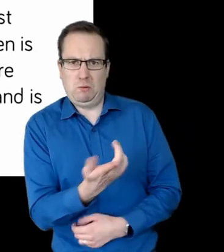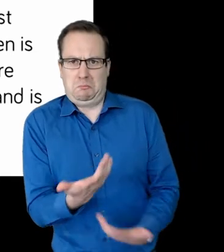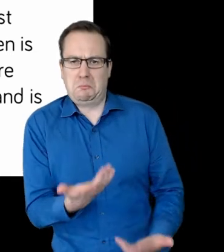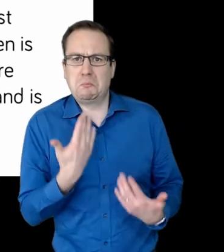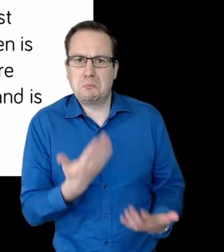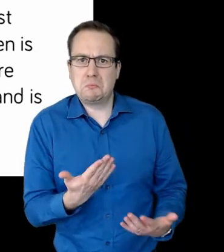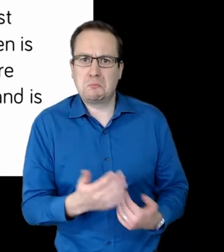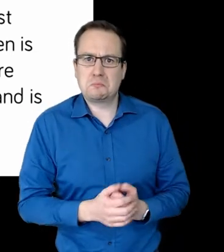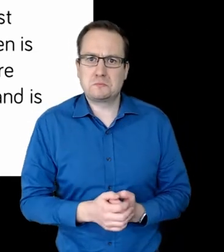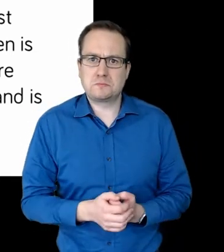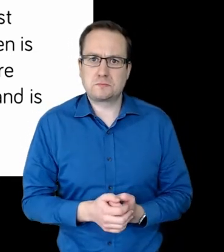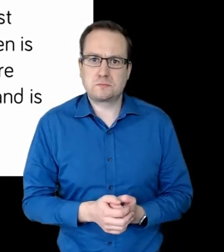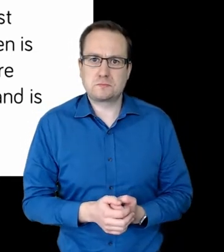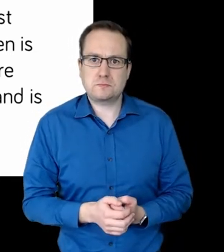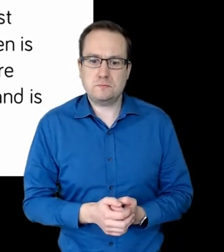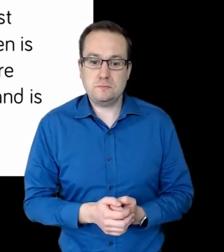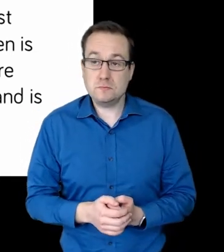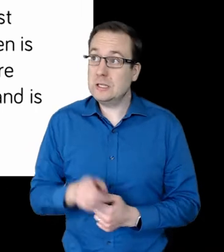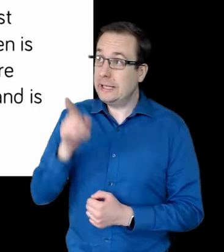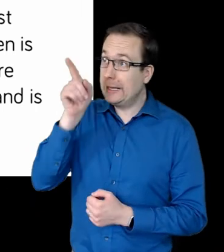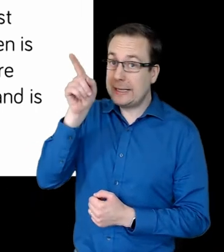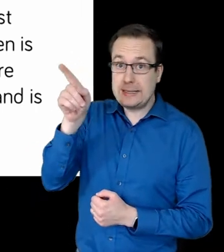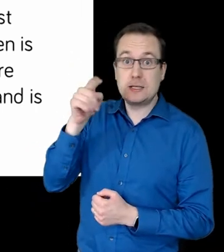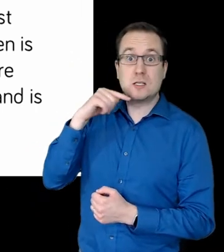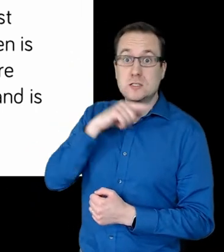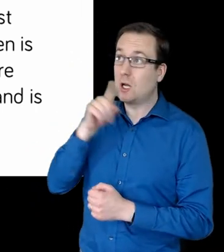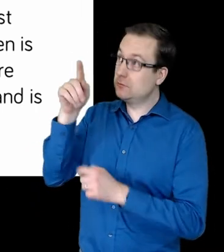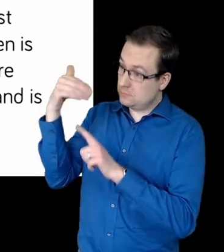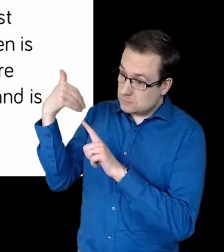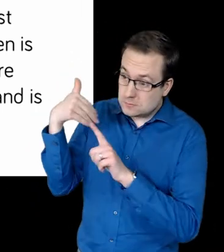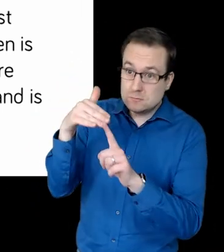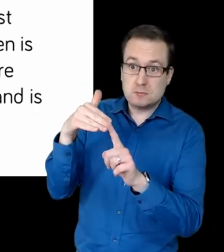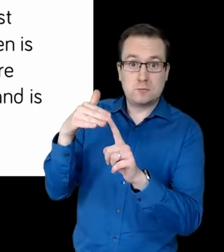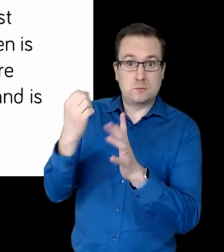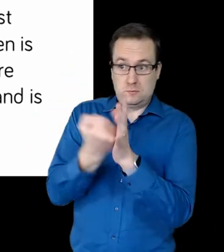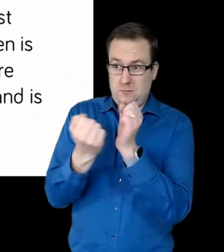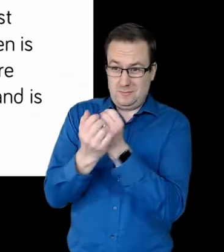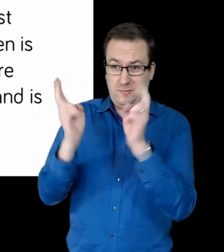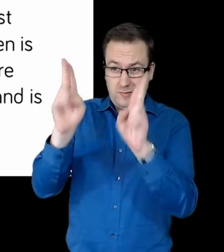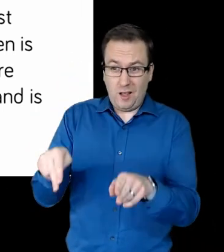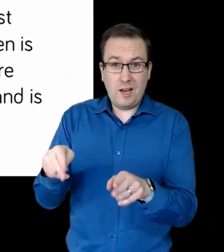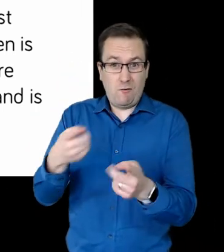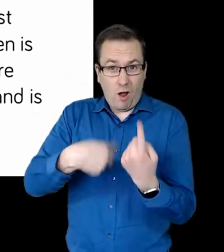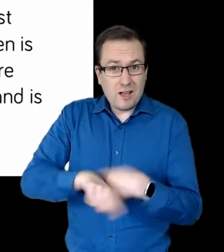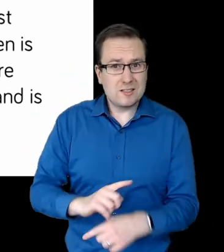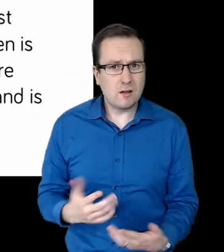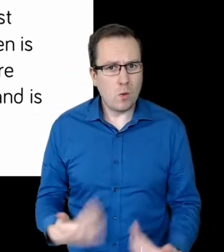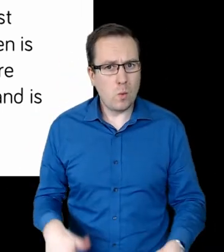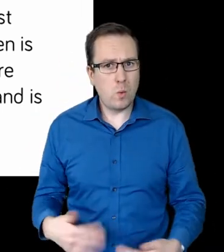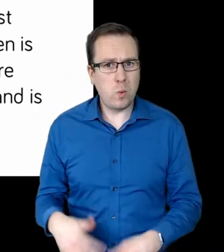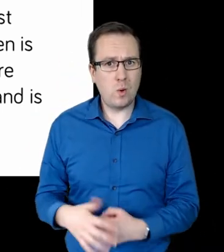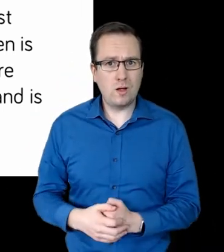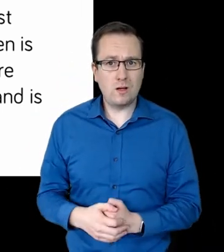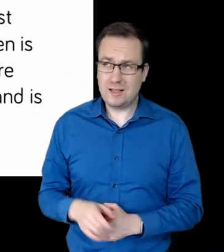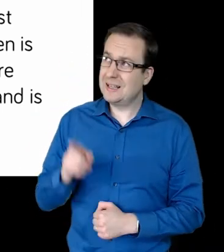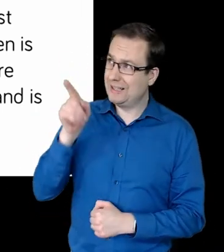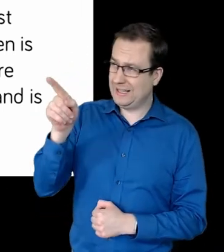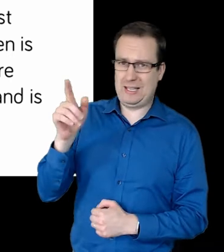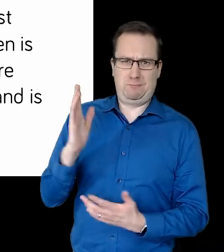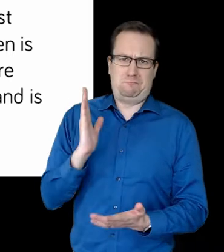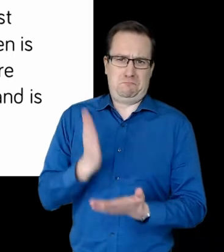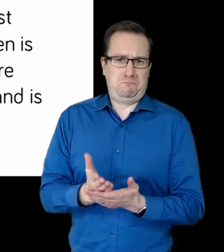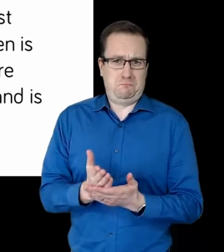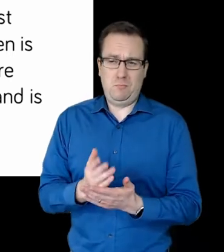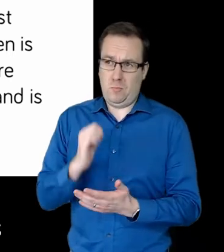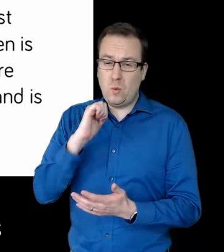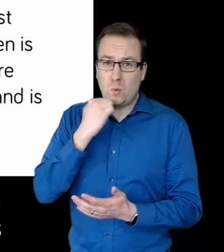He who did not spare his own son, but gave him up for us all. How will he not also,